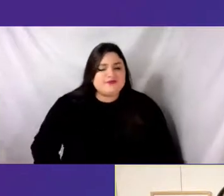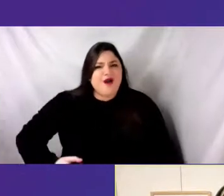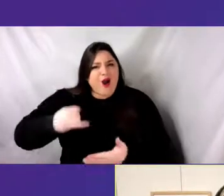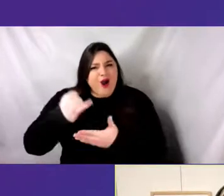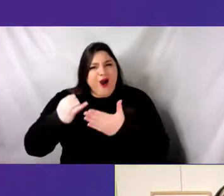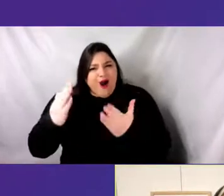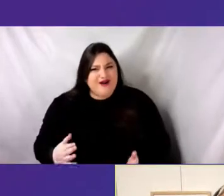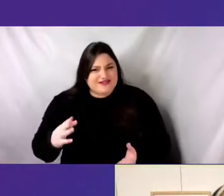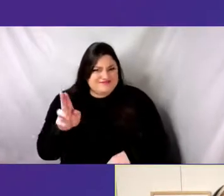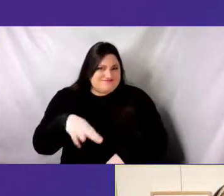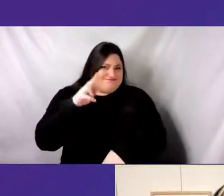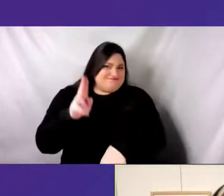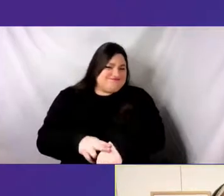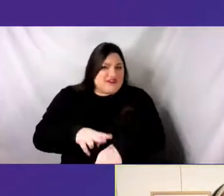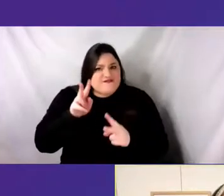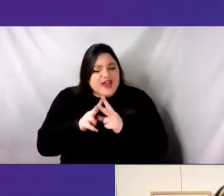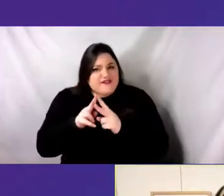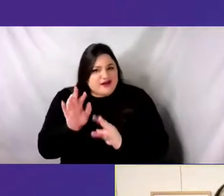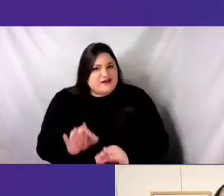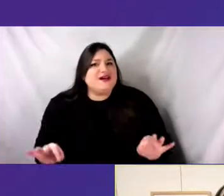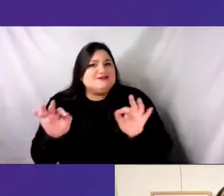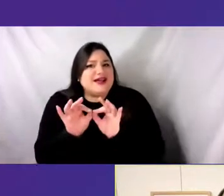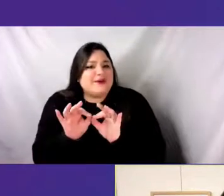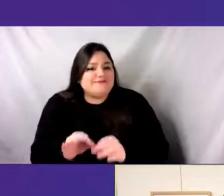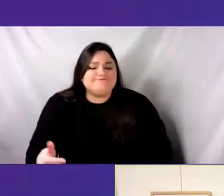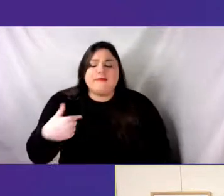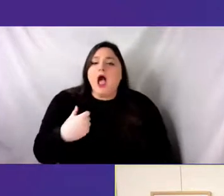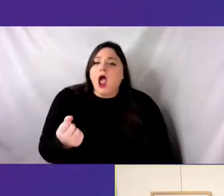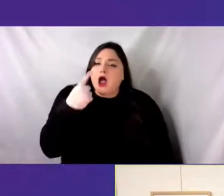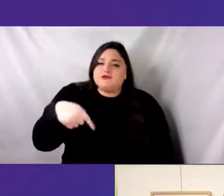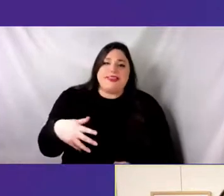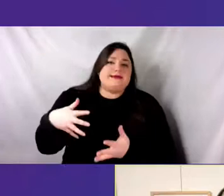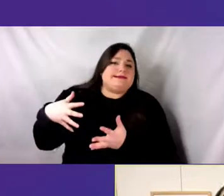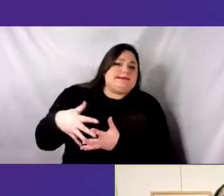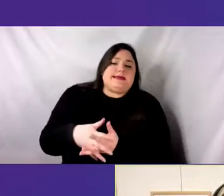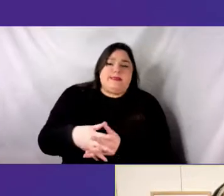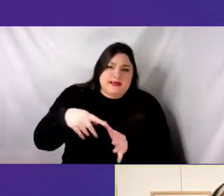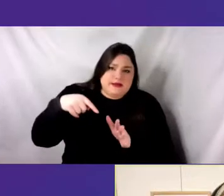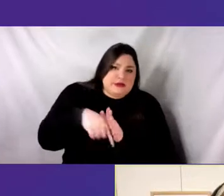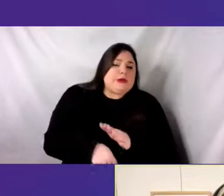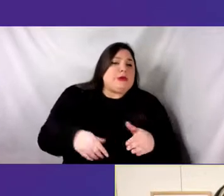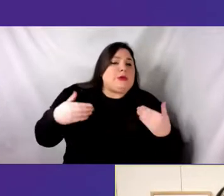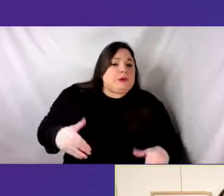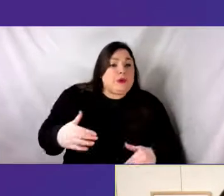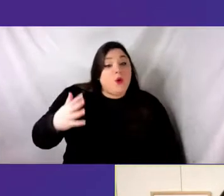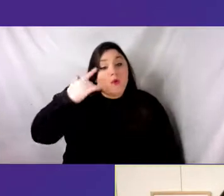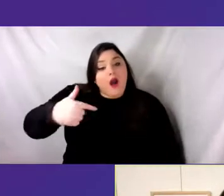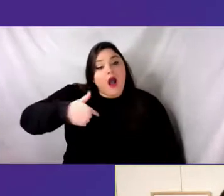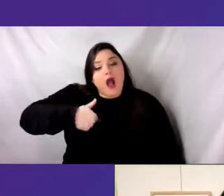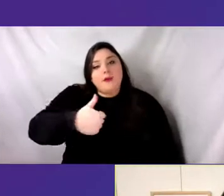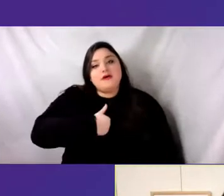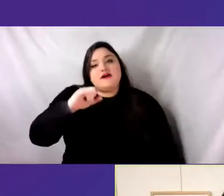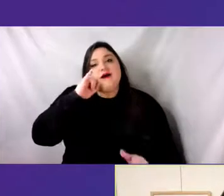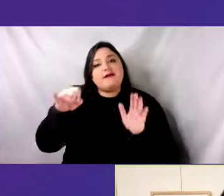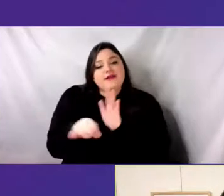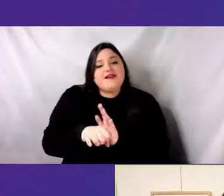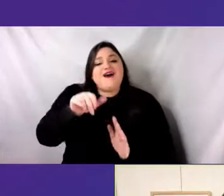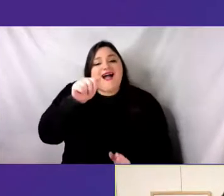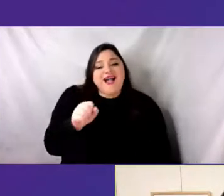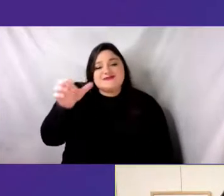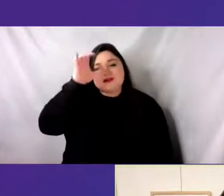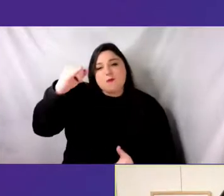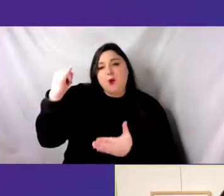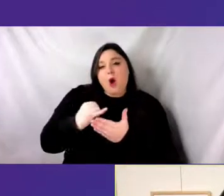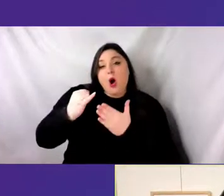This is the truth that I know deep in my bones, as I myself identify as a conceptual artist, cultural producer, and